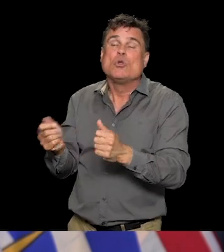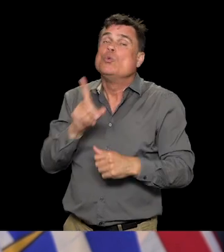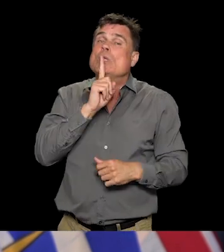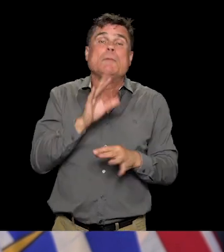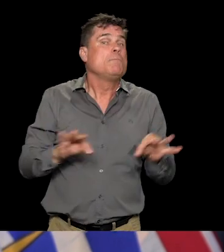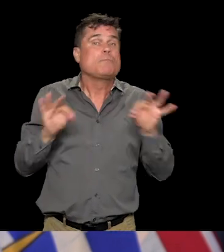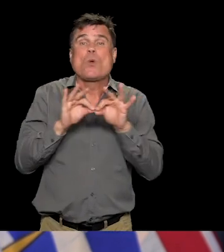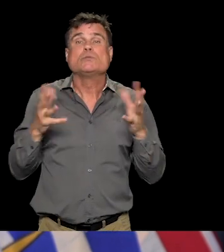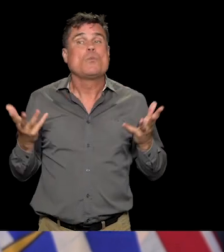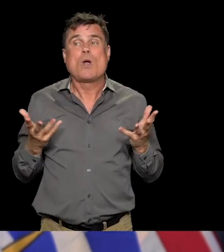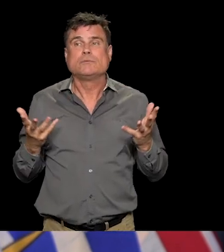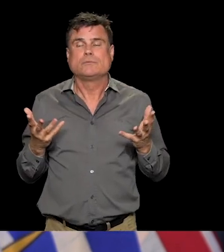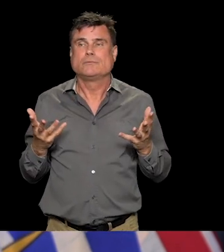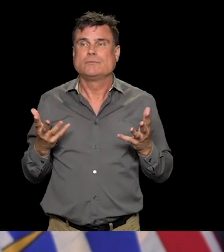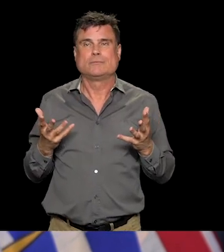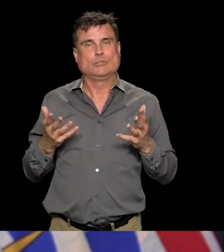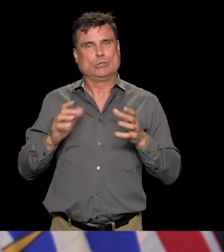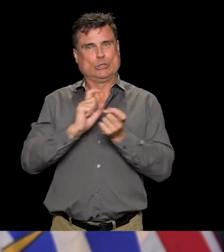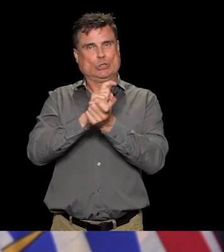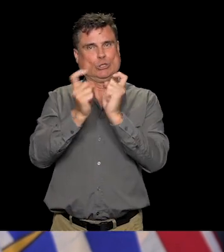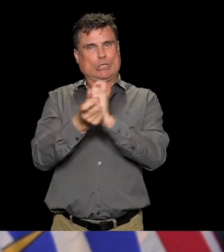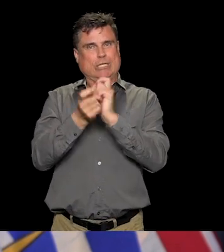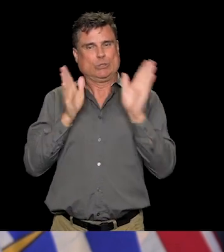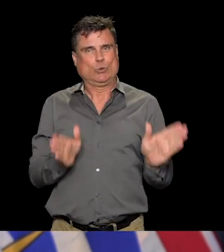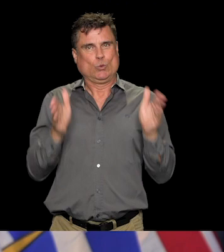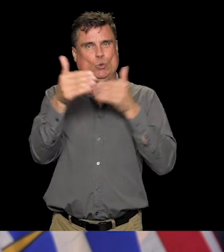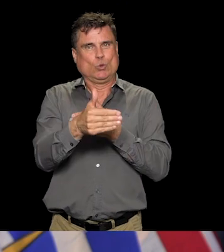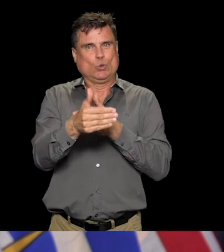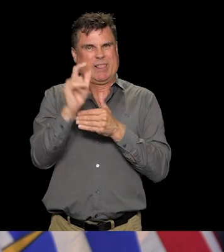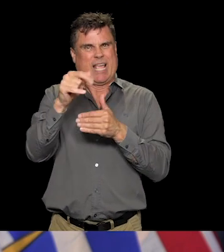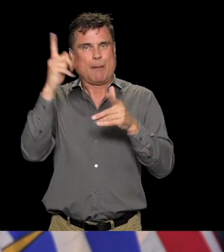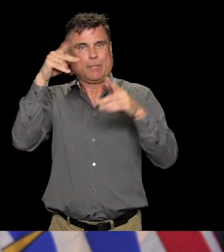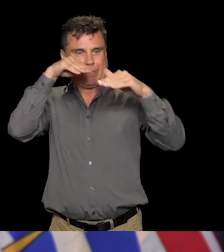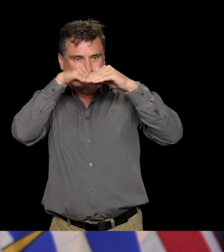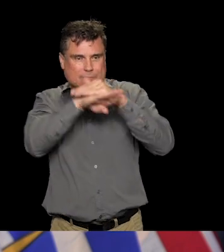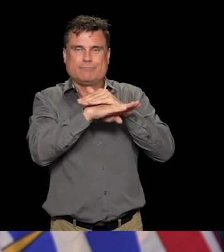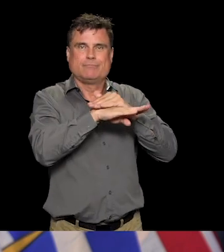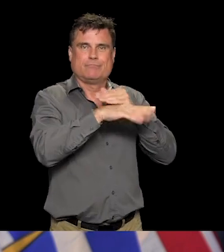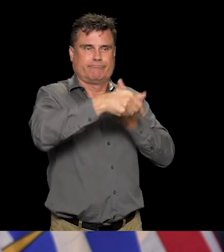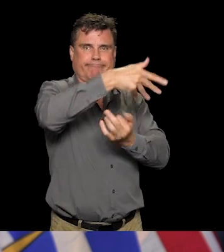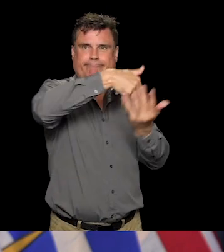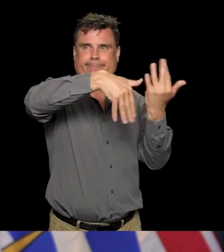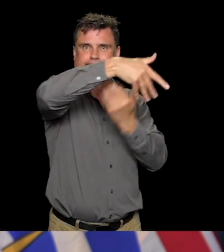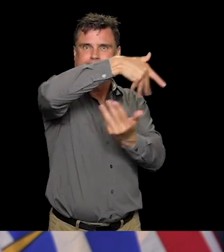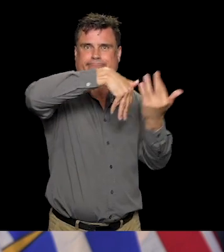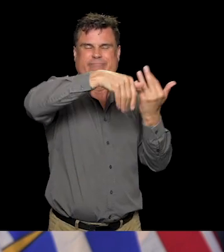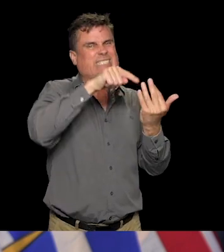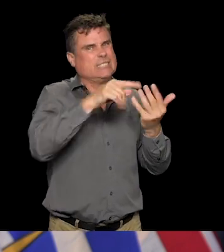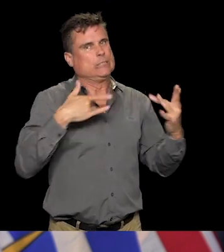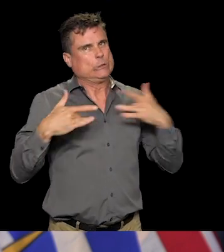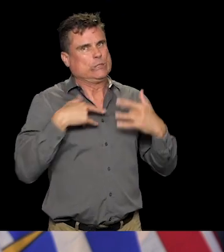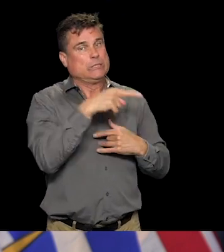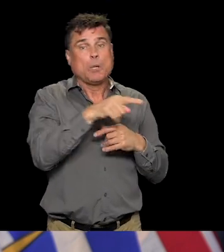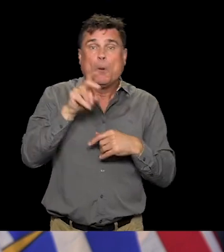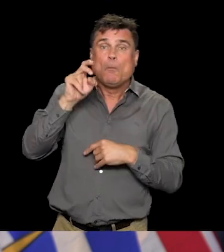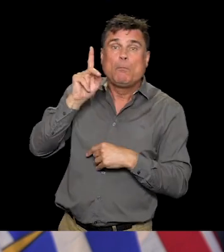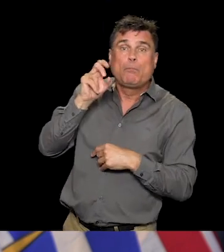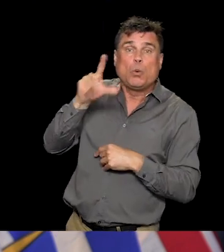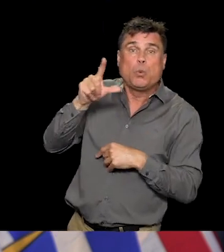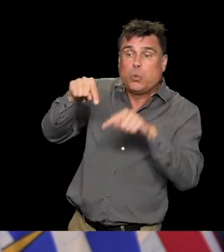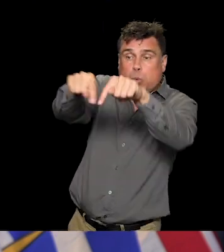numbers to make sure that we're not having close contact with people in the locker rooms and